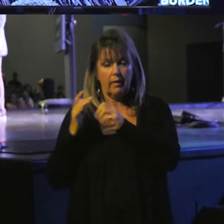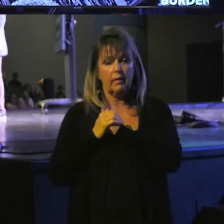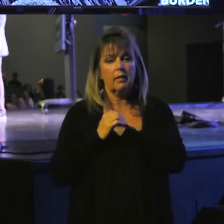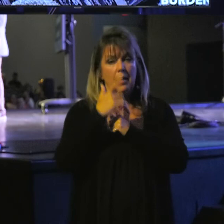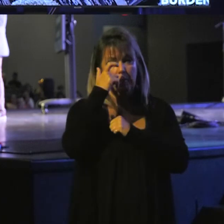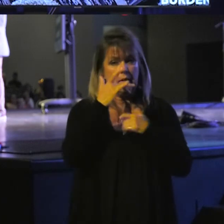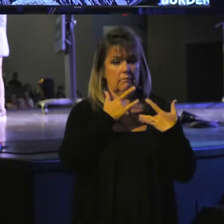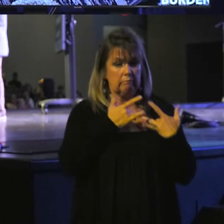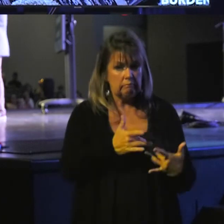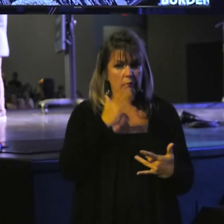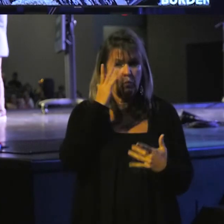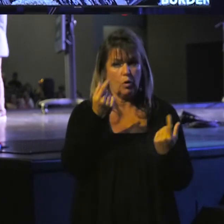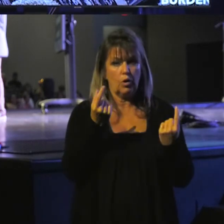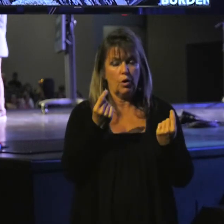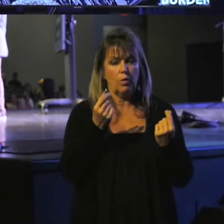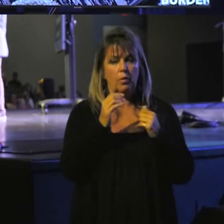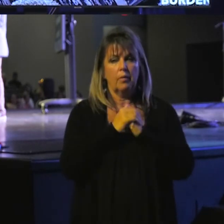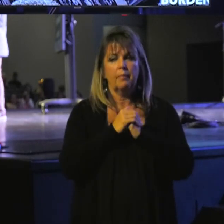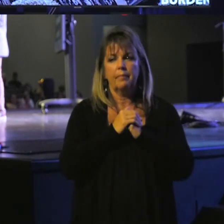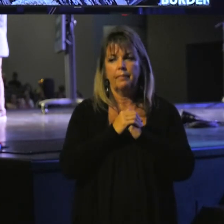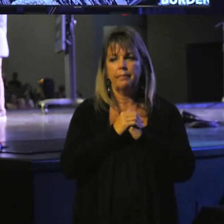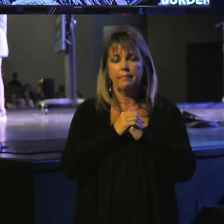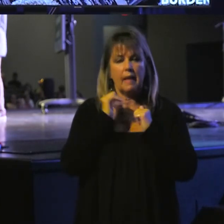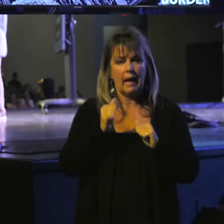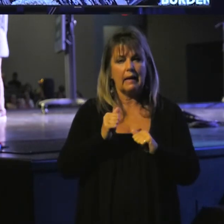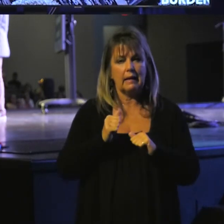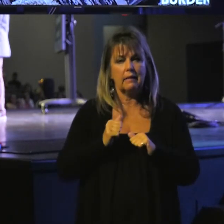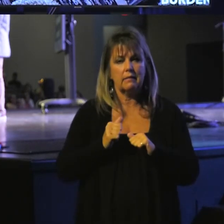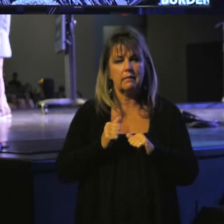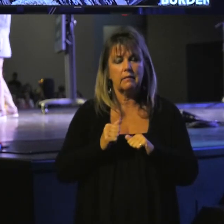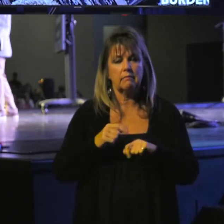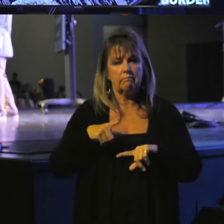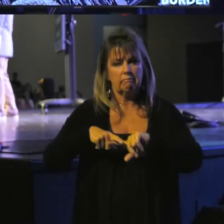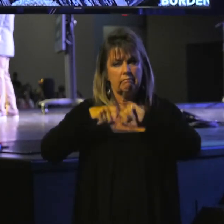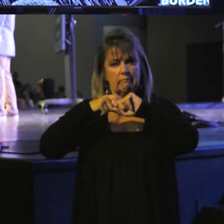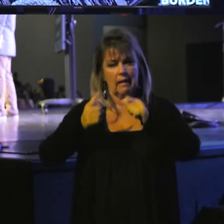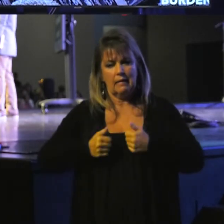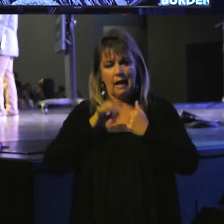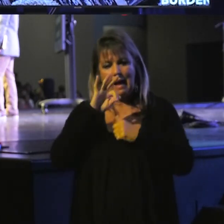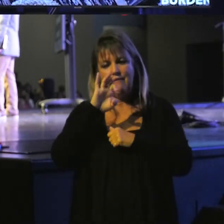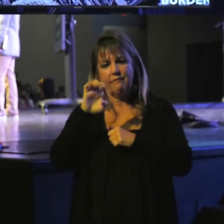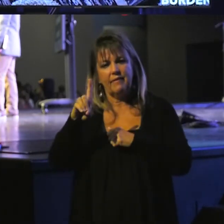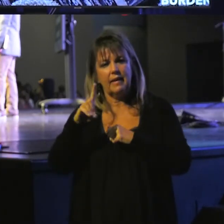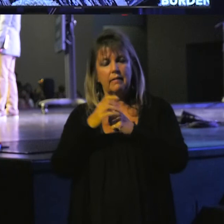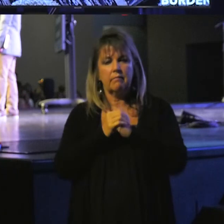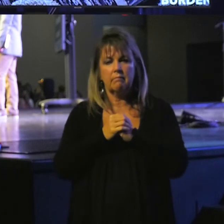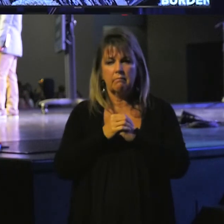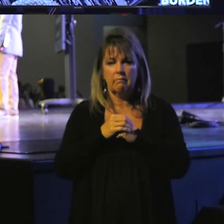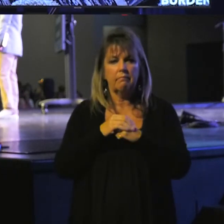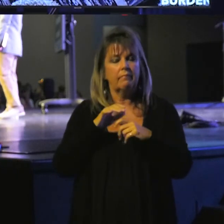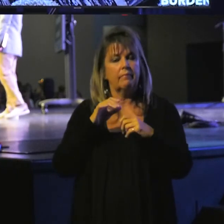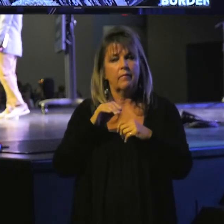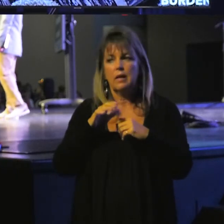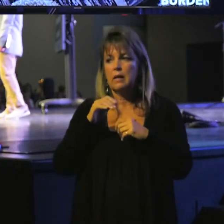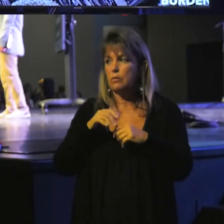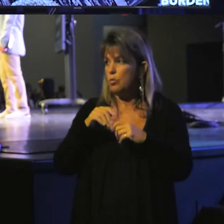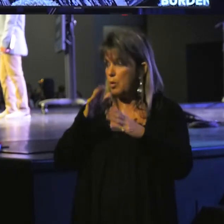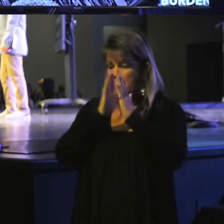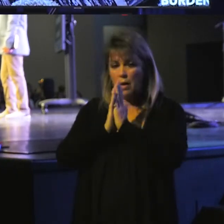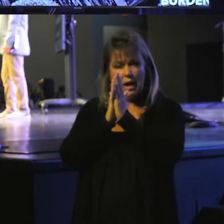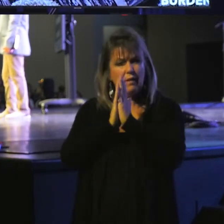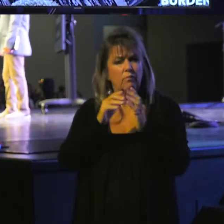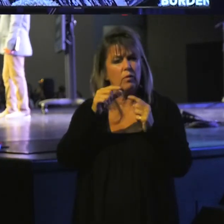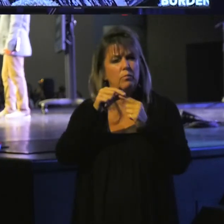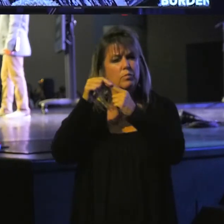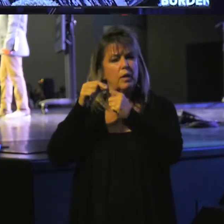to the nature of what I'm about to do, I have to cut the live feed. We're going to pray over some very special young women who are headed to the mission